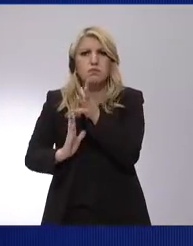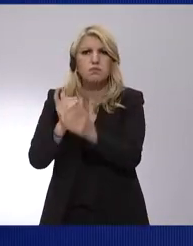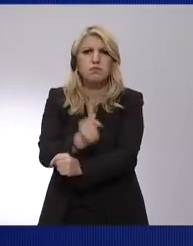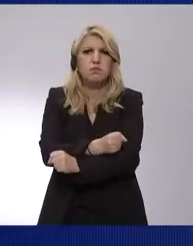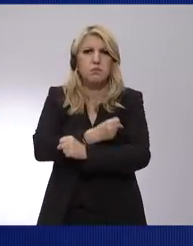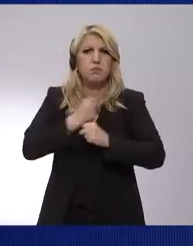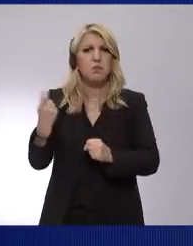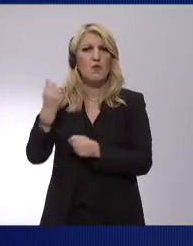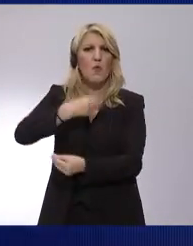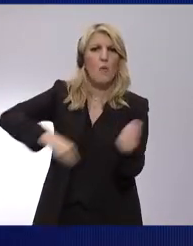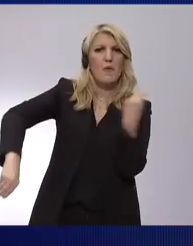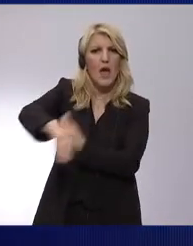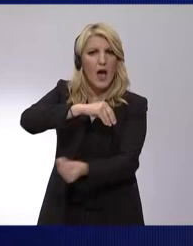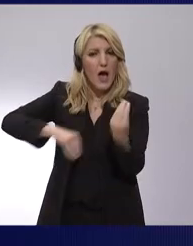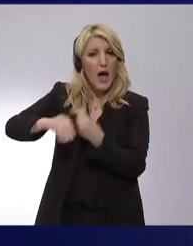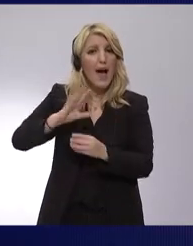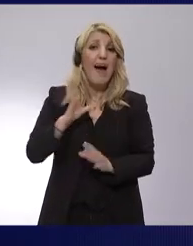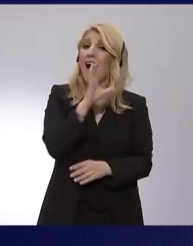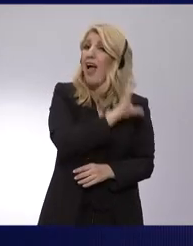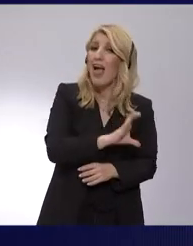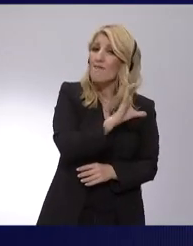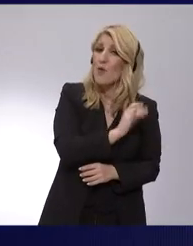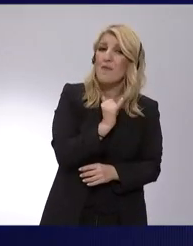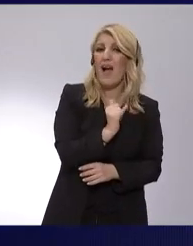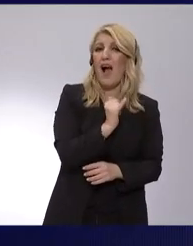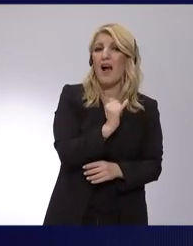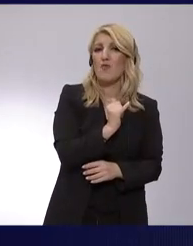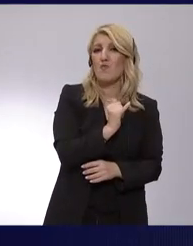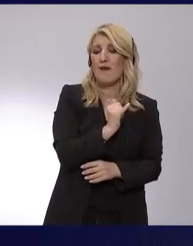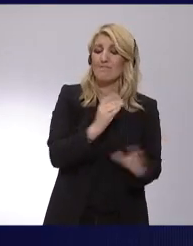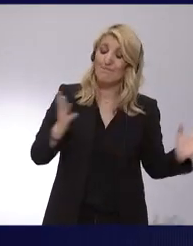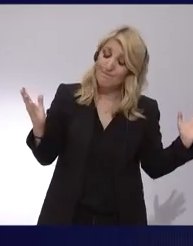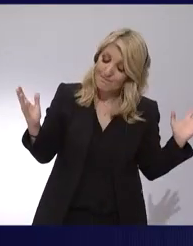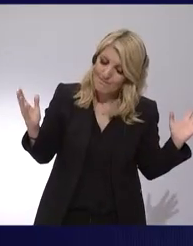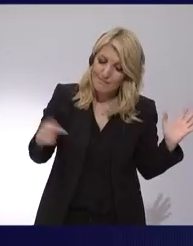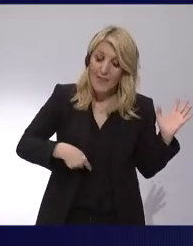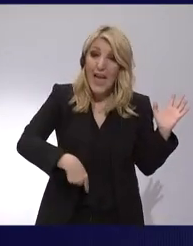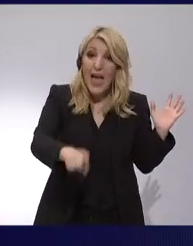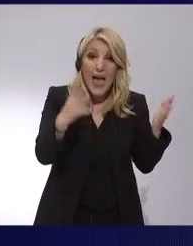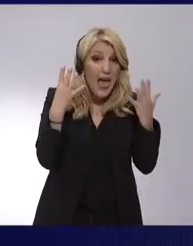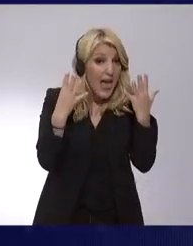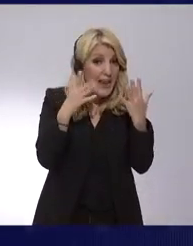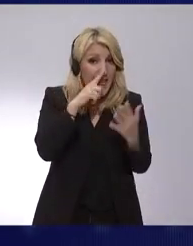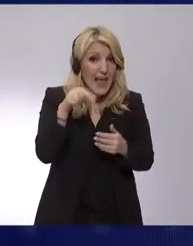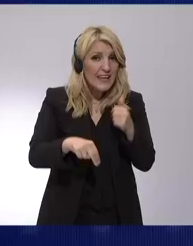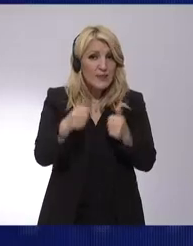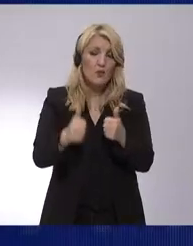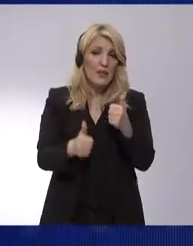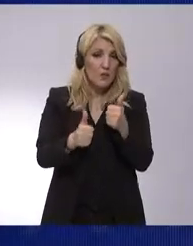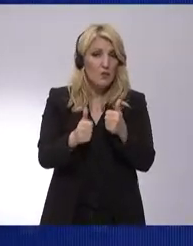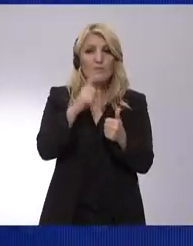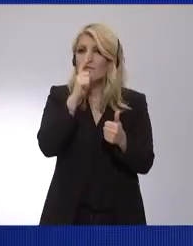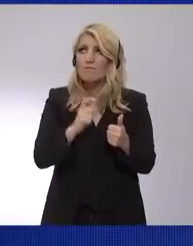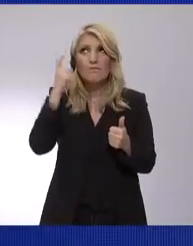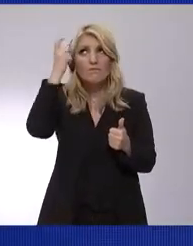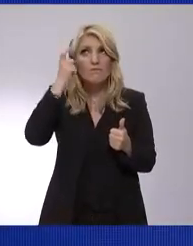its competitors. The 9th of June is about our economic future in Europe.